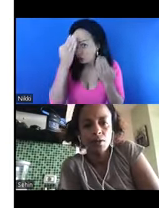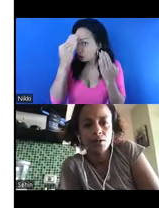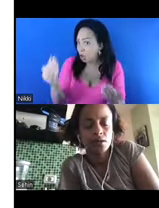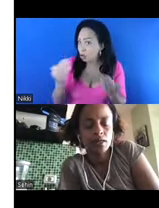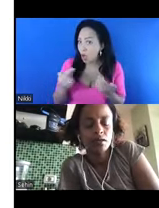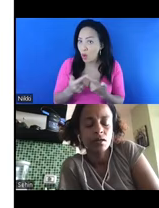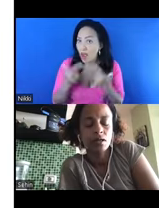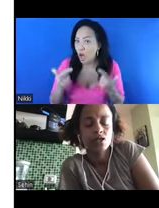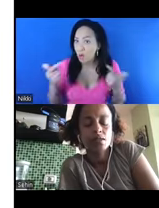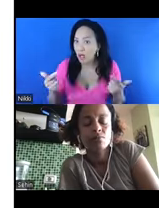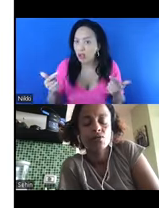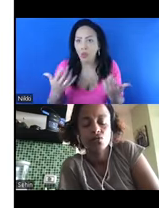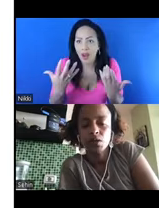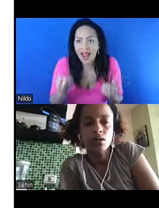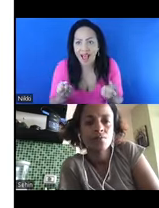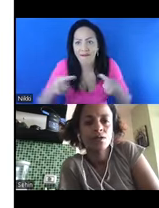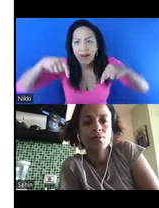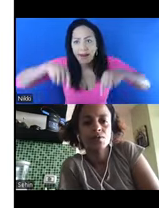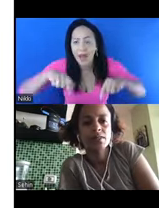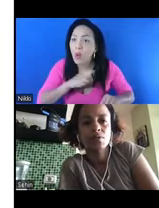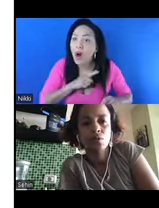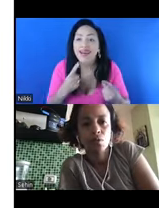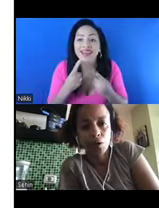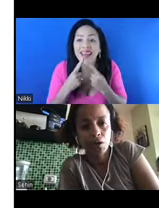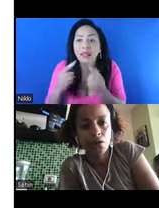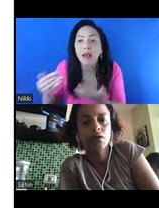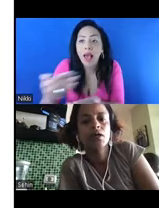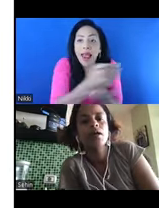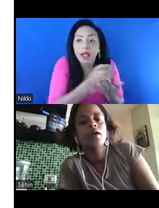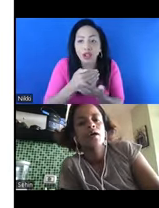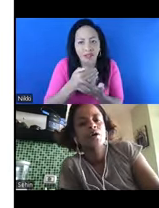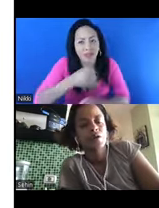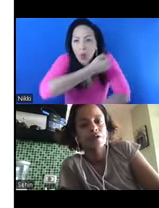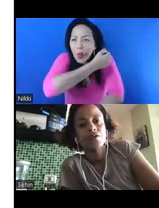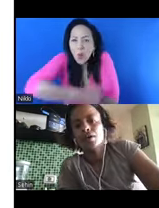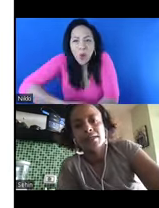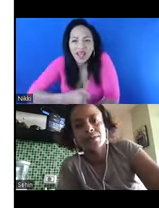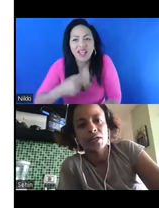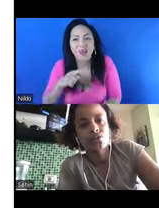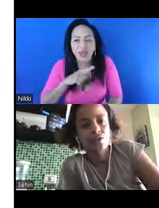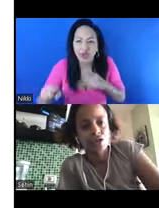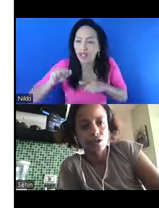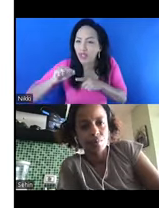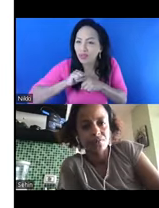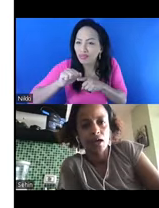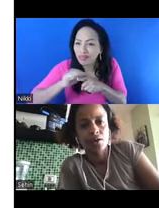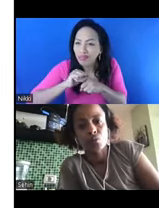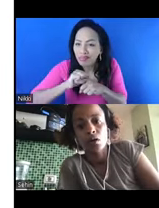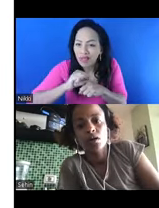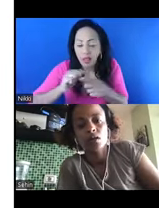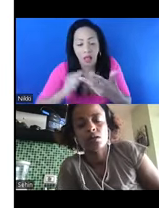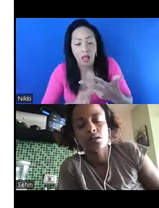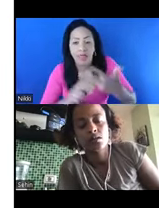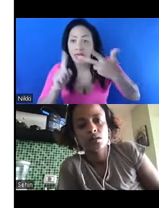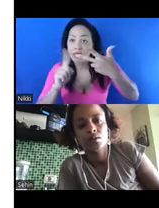in Ethiopia because our data collection system is so weak. So that's something we're working on. And a third aspect of our gender-based violence